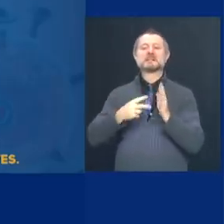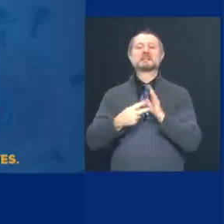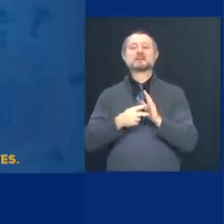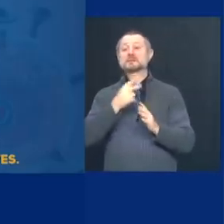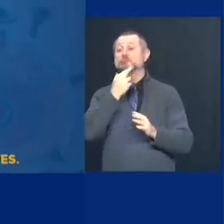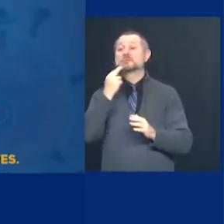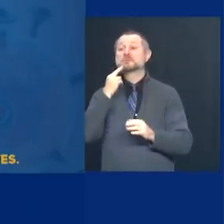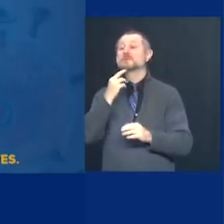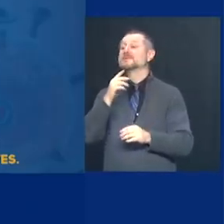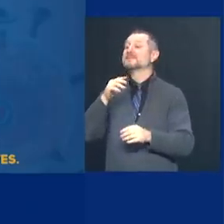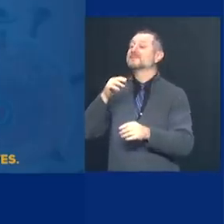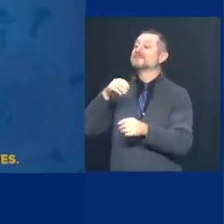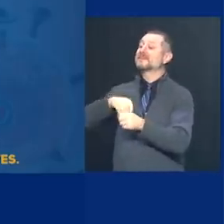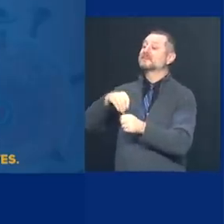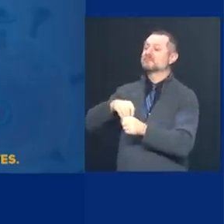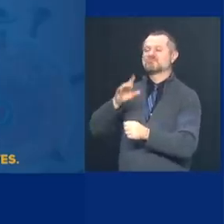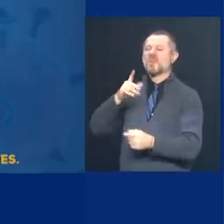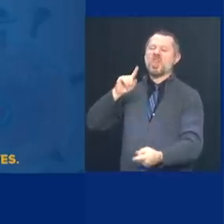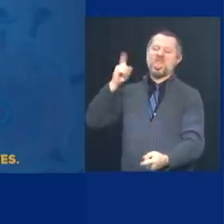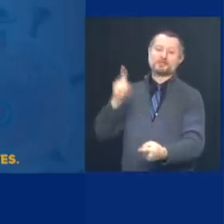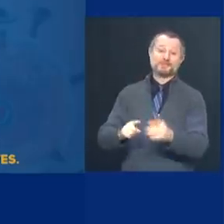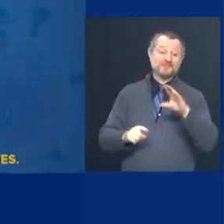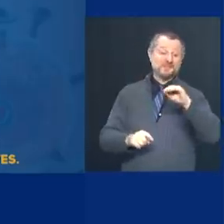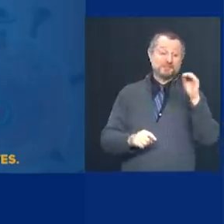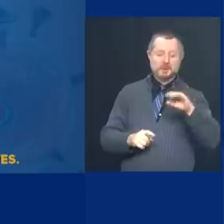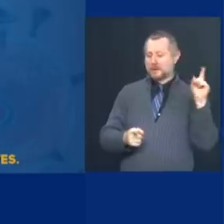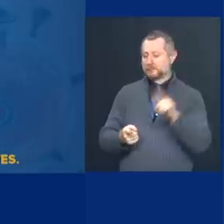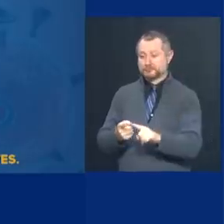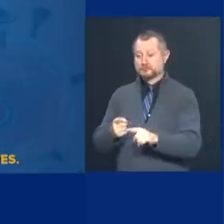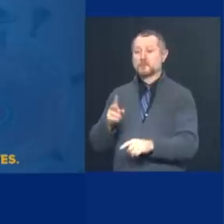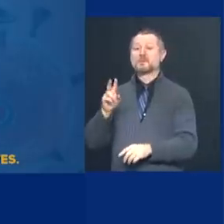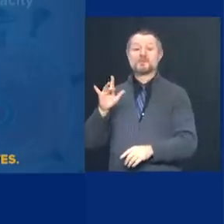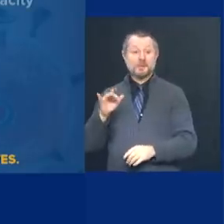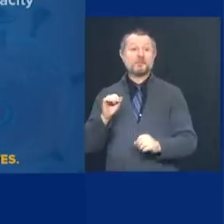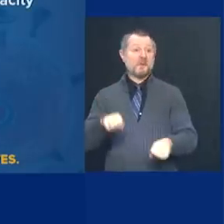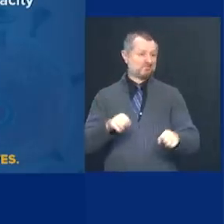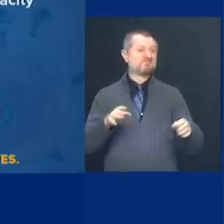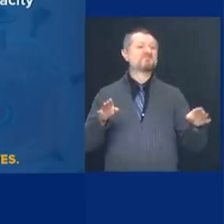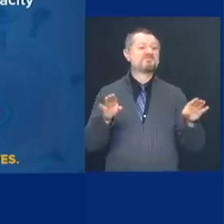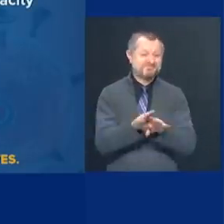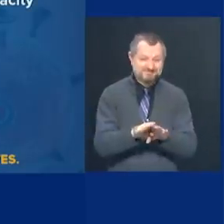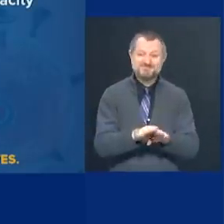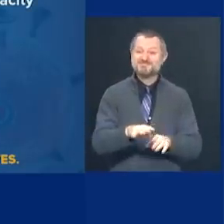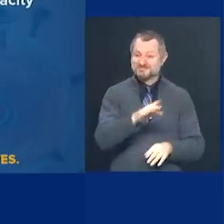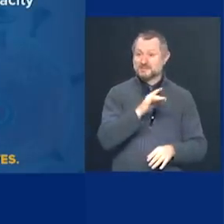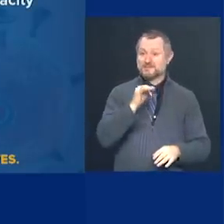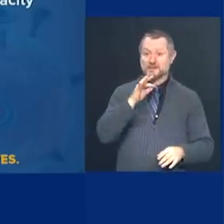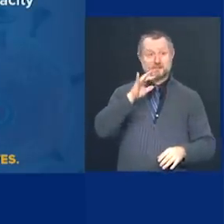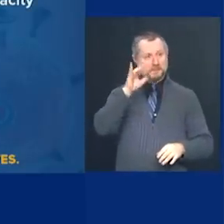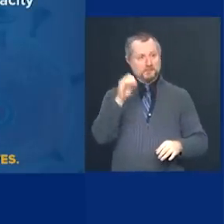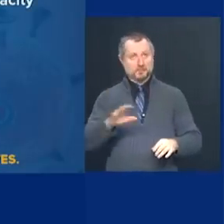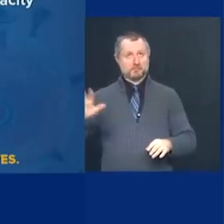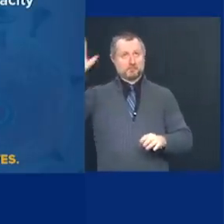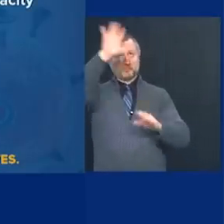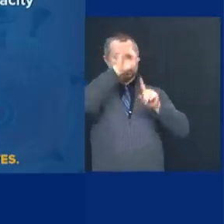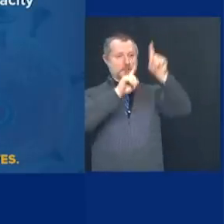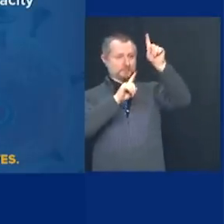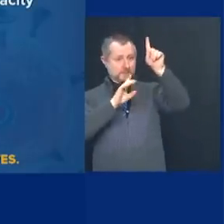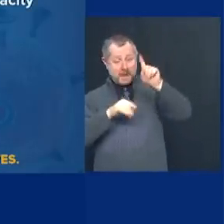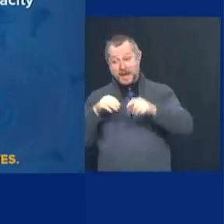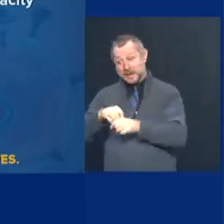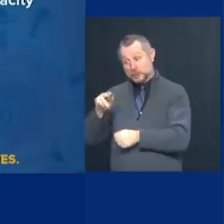restrictions. We go to zero New York state, 25% everywhere else. Uh,